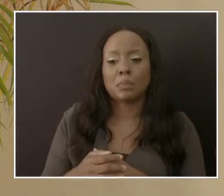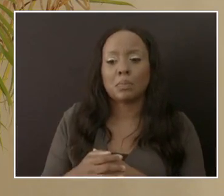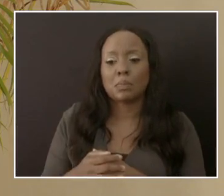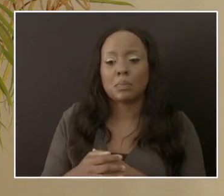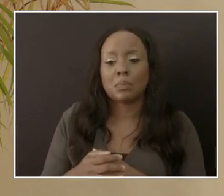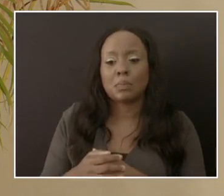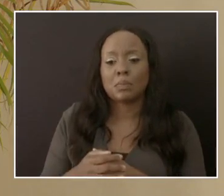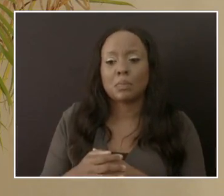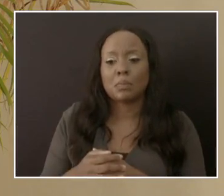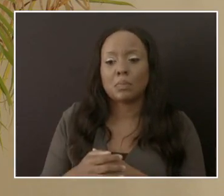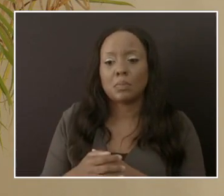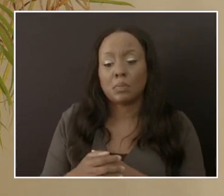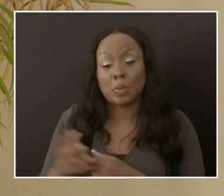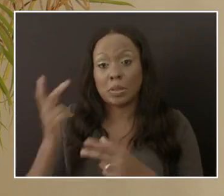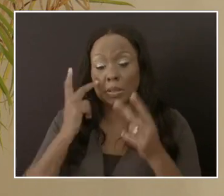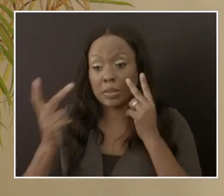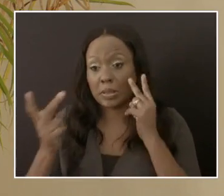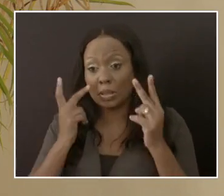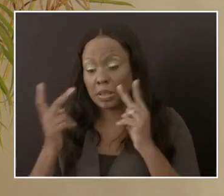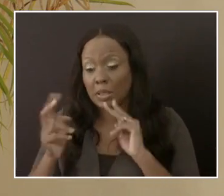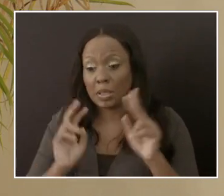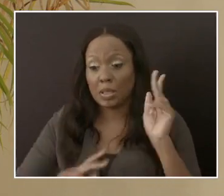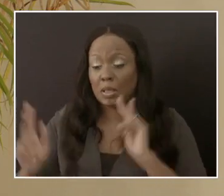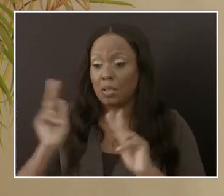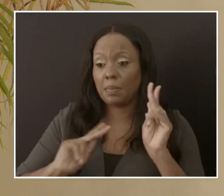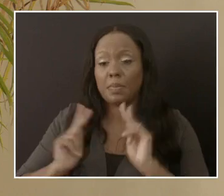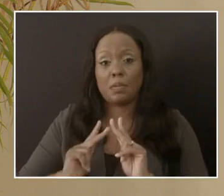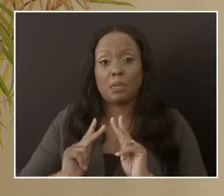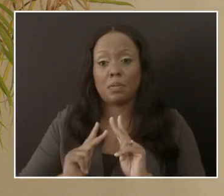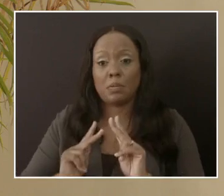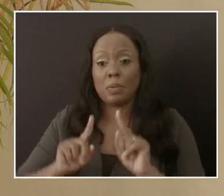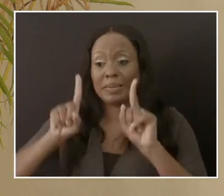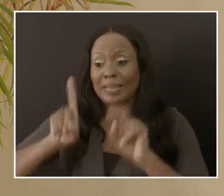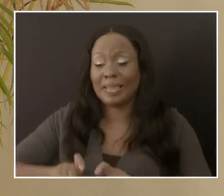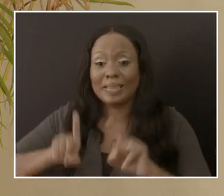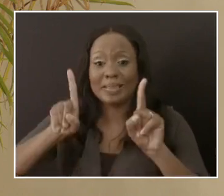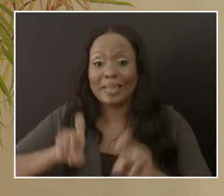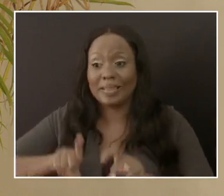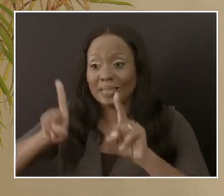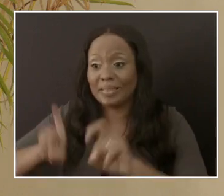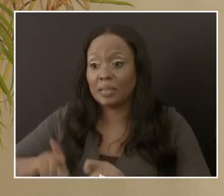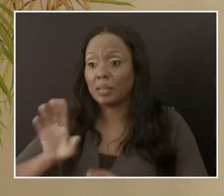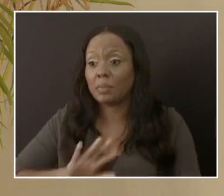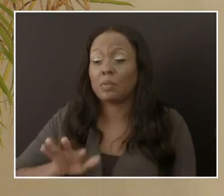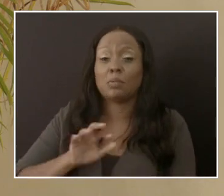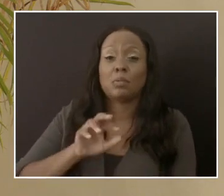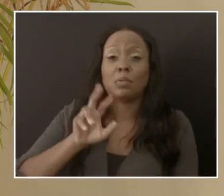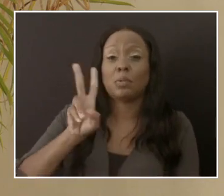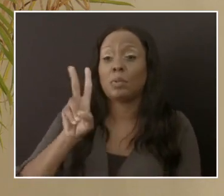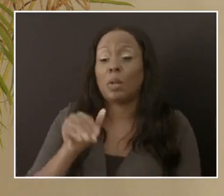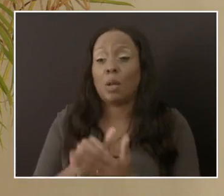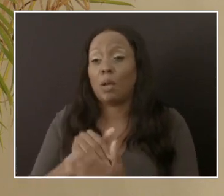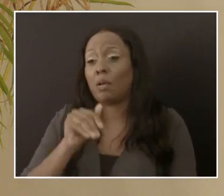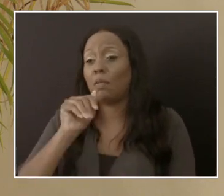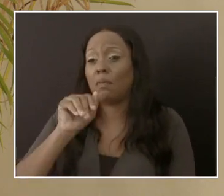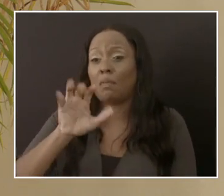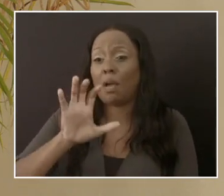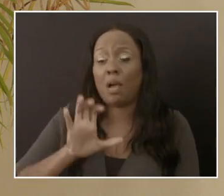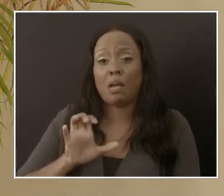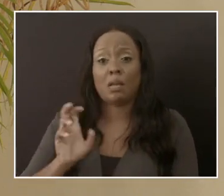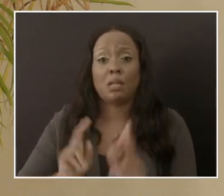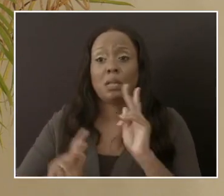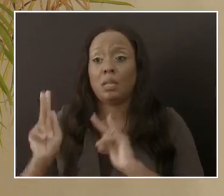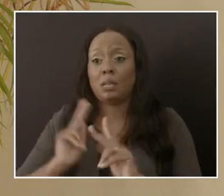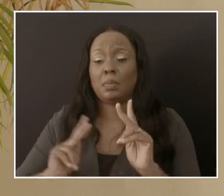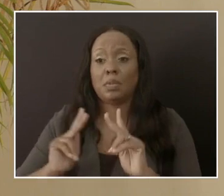of persons being tested. In the height of this third wave, are having close to 2,500 tests being performed on a daily